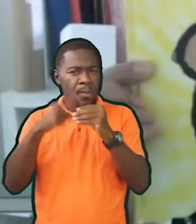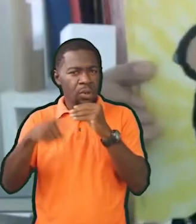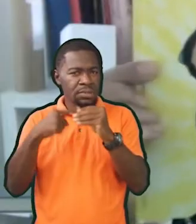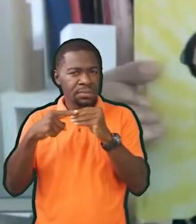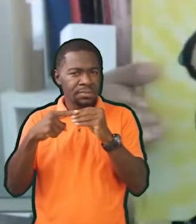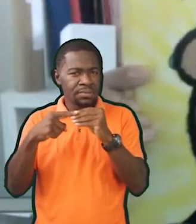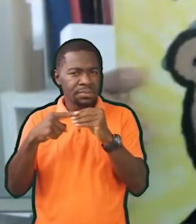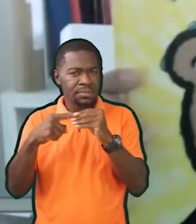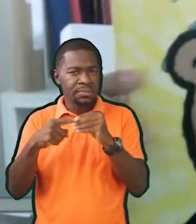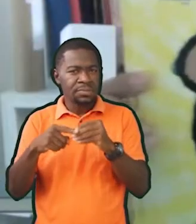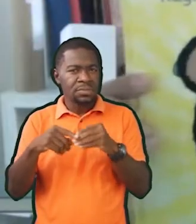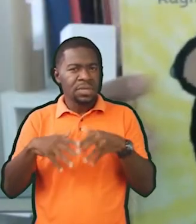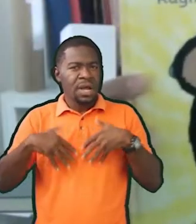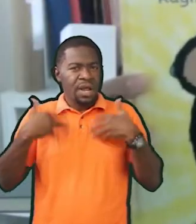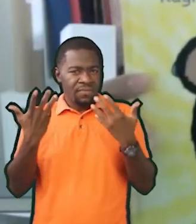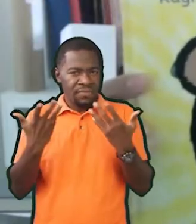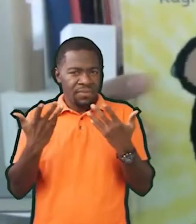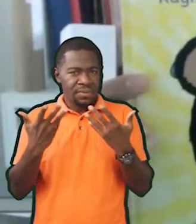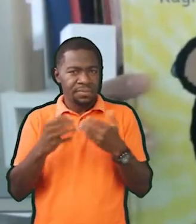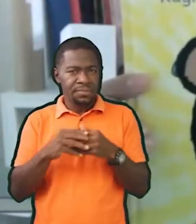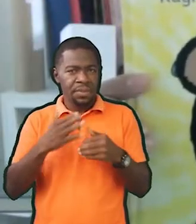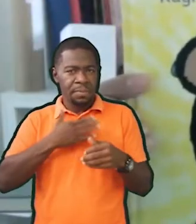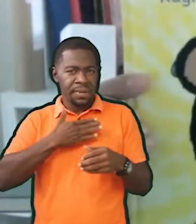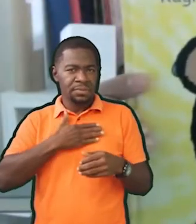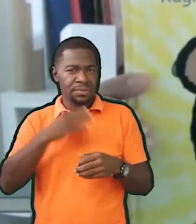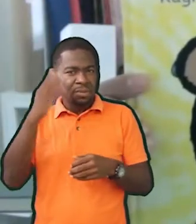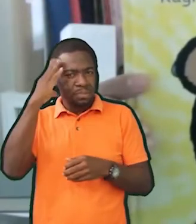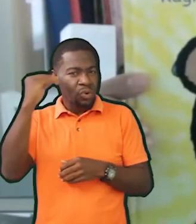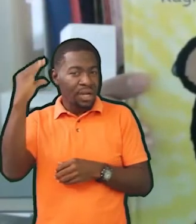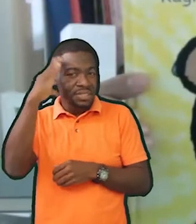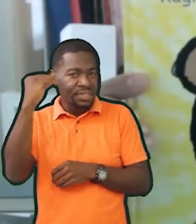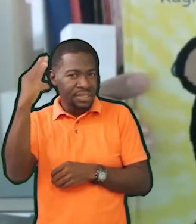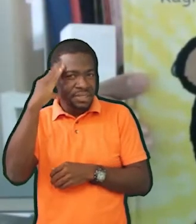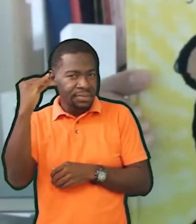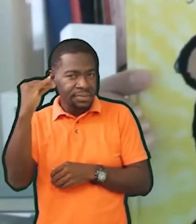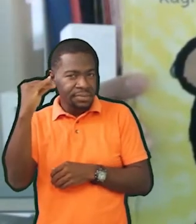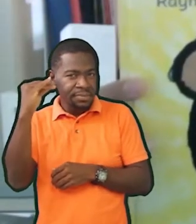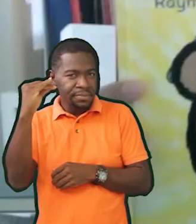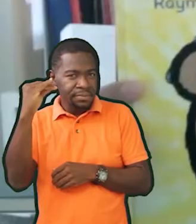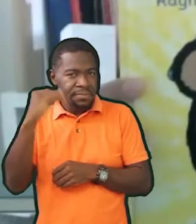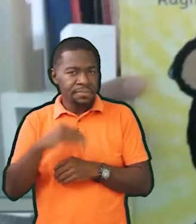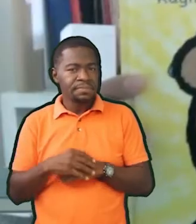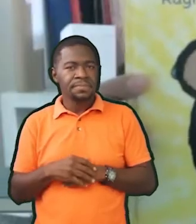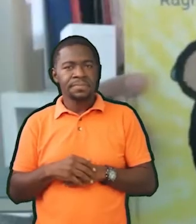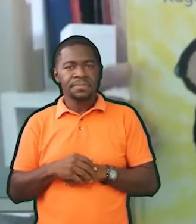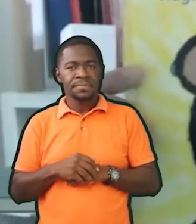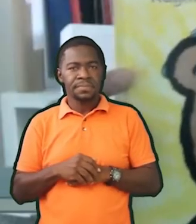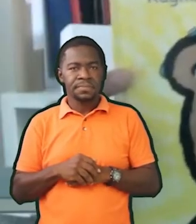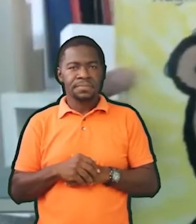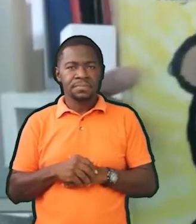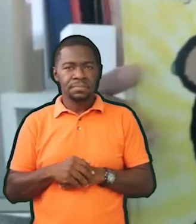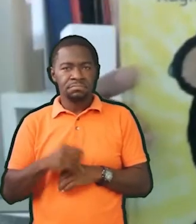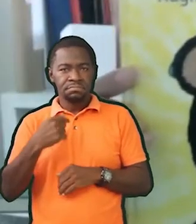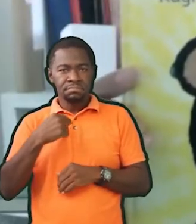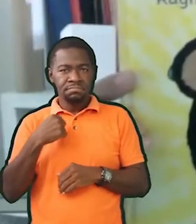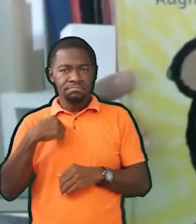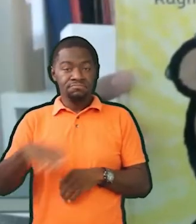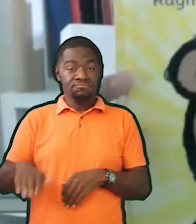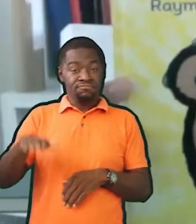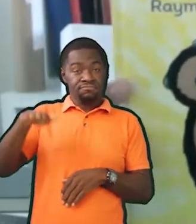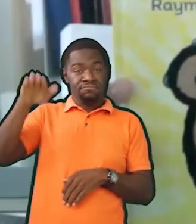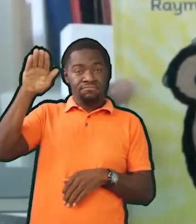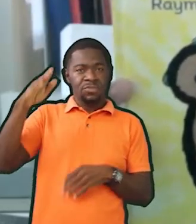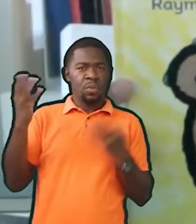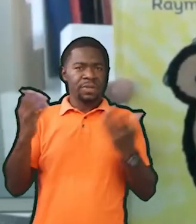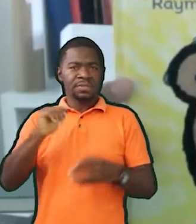book, which just means a book which is based on my own experience growing up.